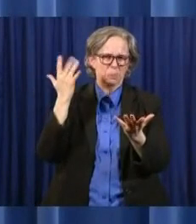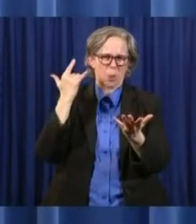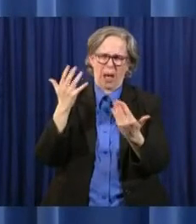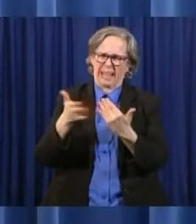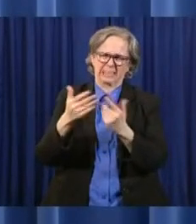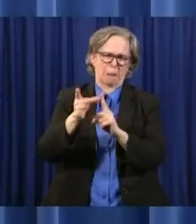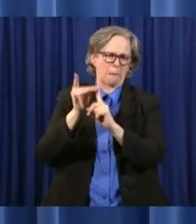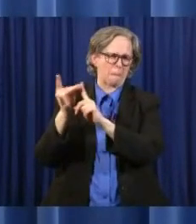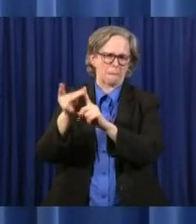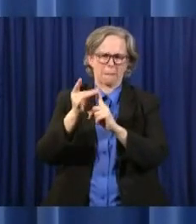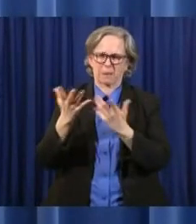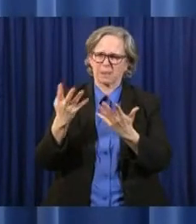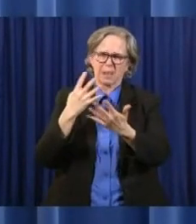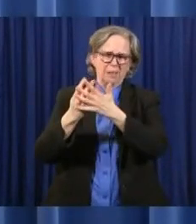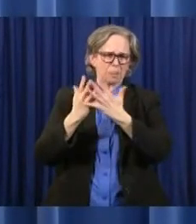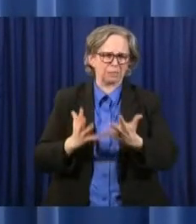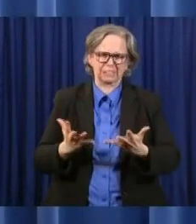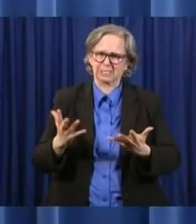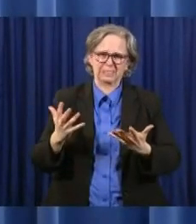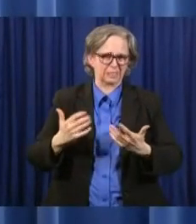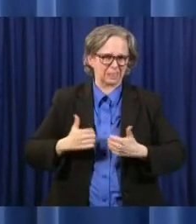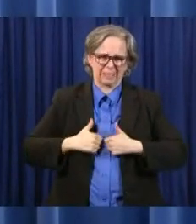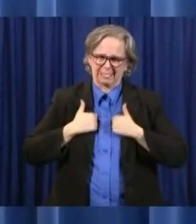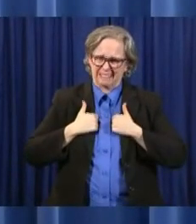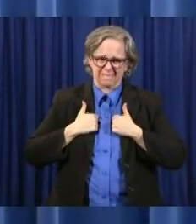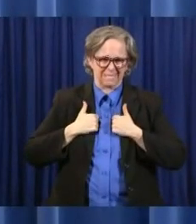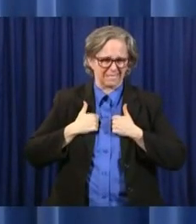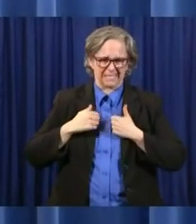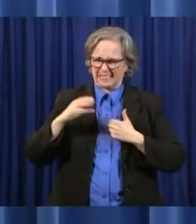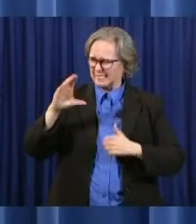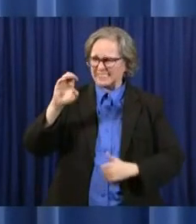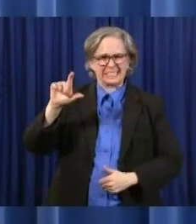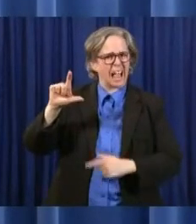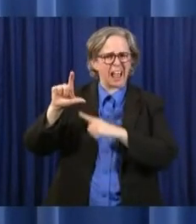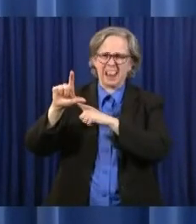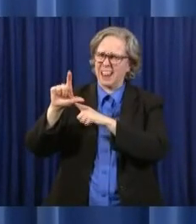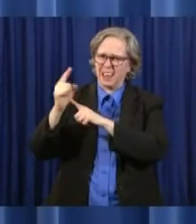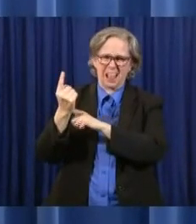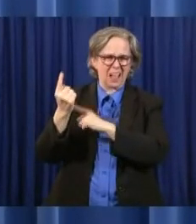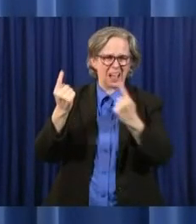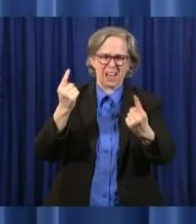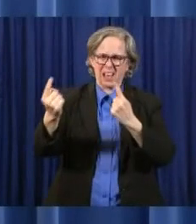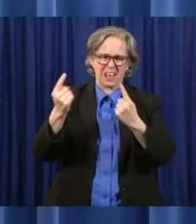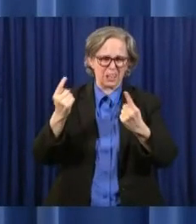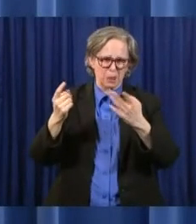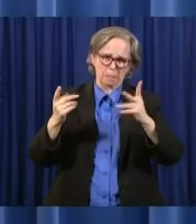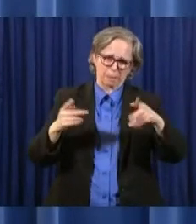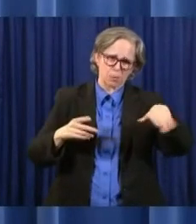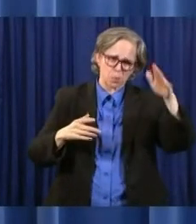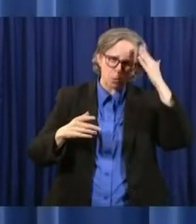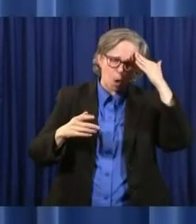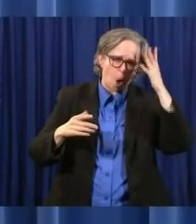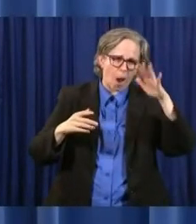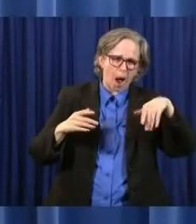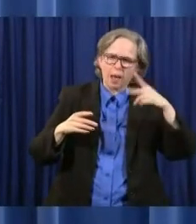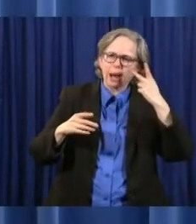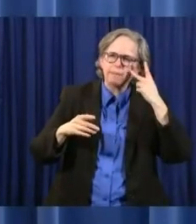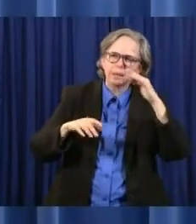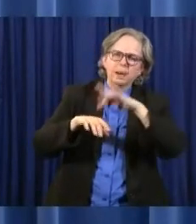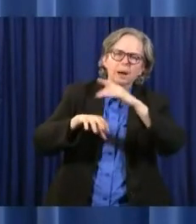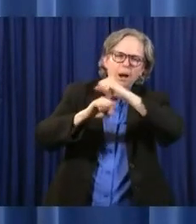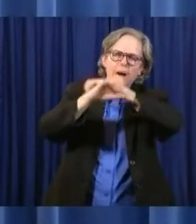not live in cells. That might be the concept if no one's ever, people have not been in a prison. But certainly the